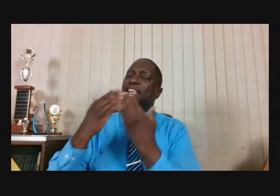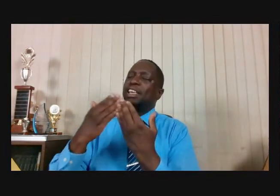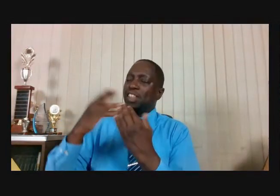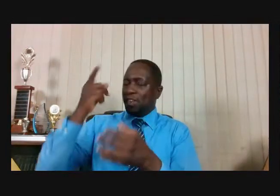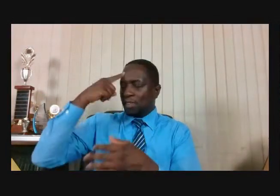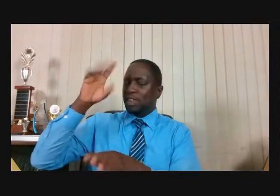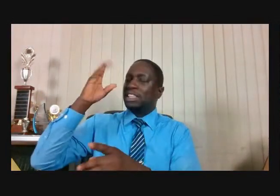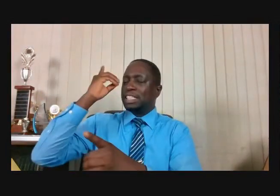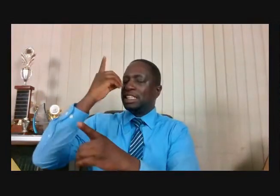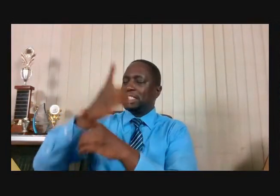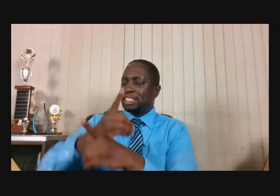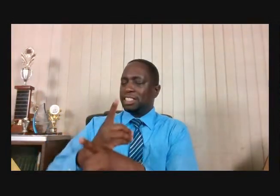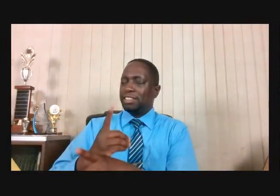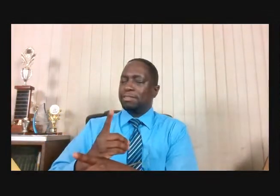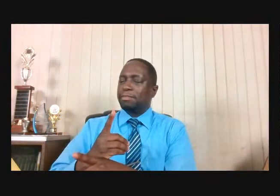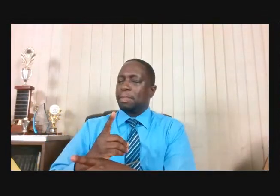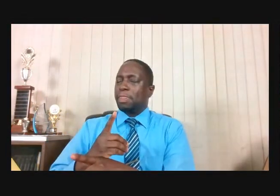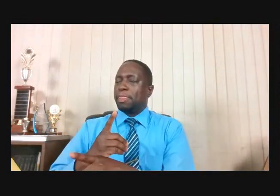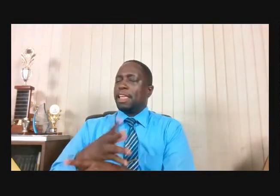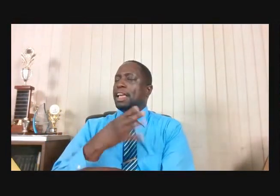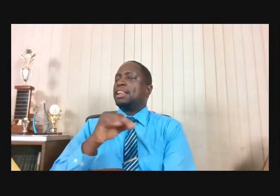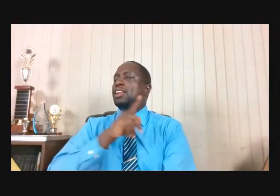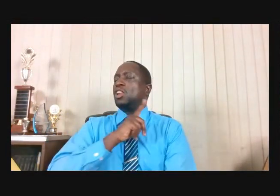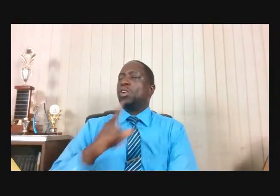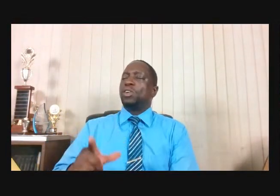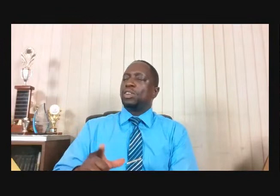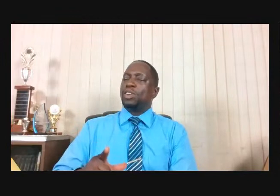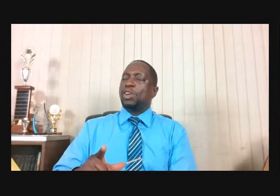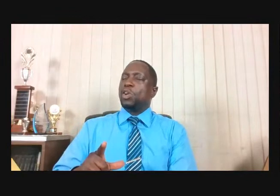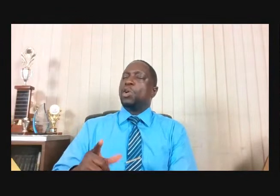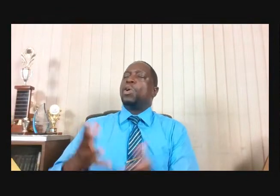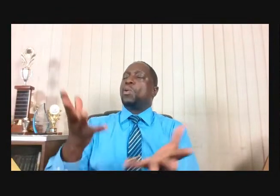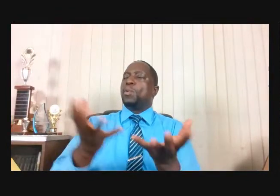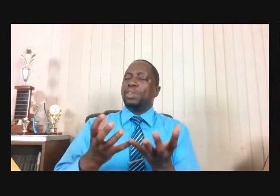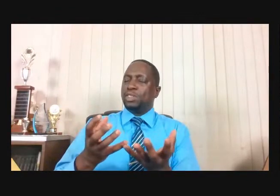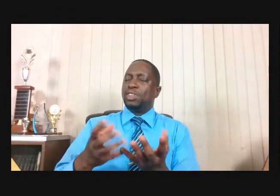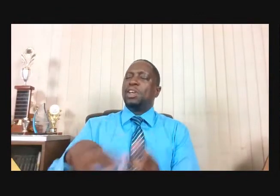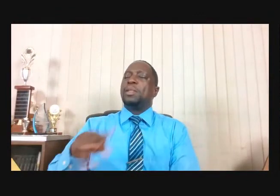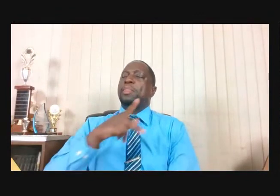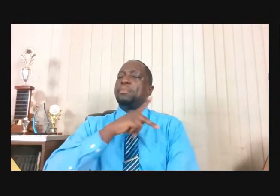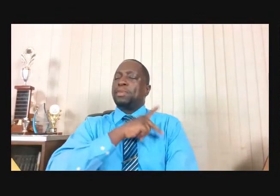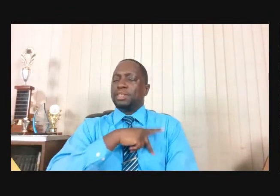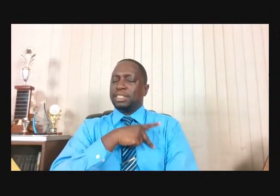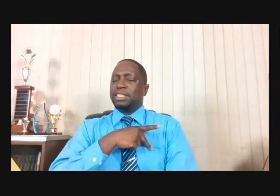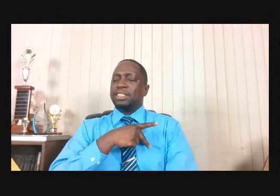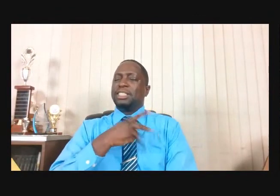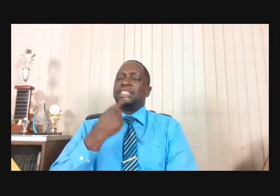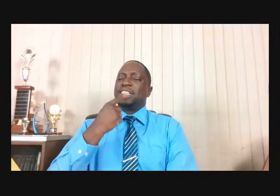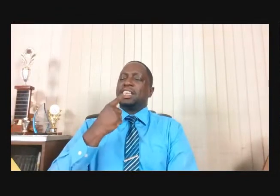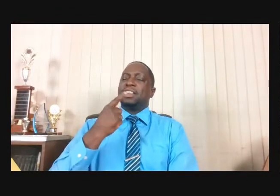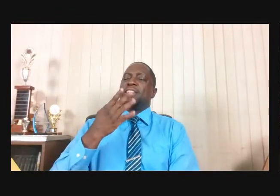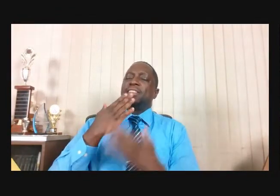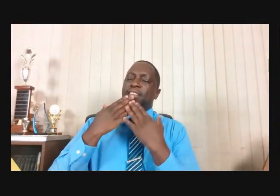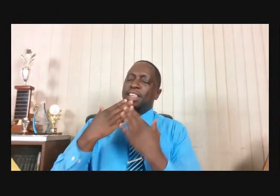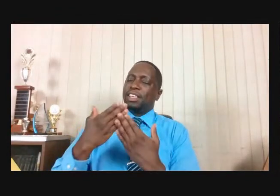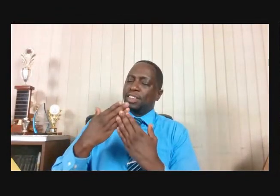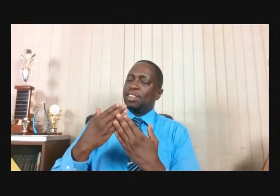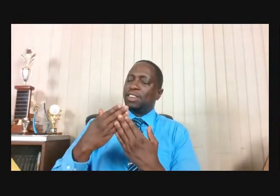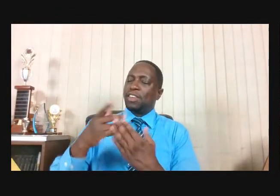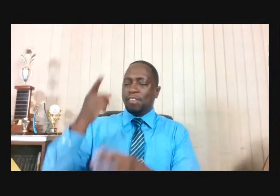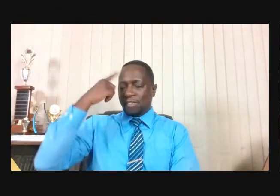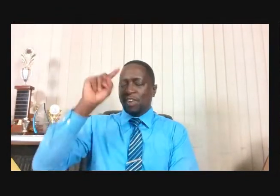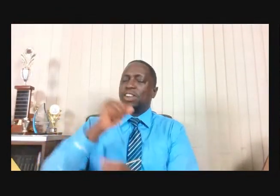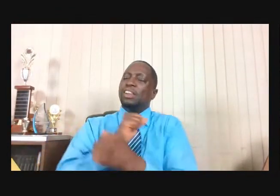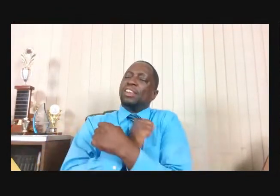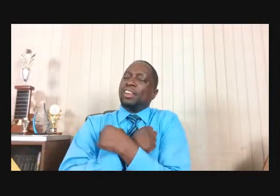And Lord, I just want to personally say thank you for loving us,